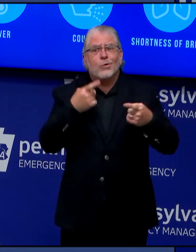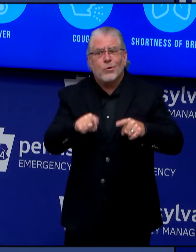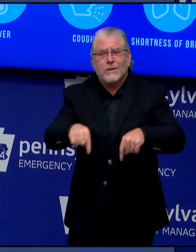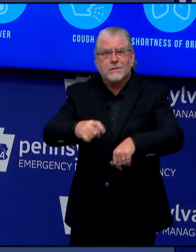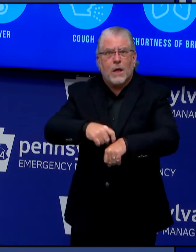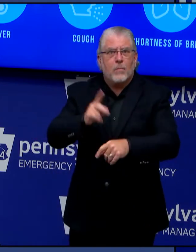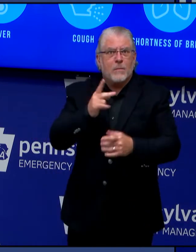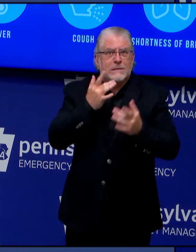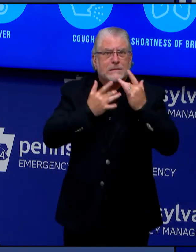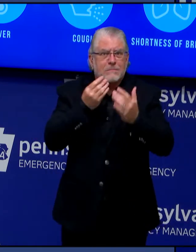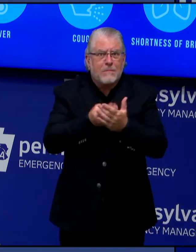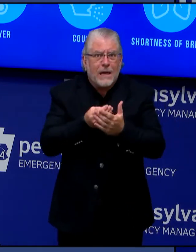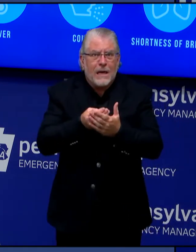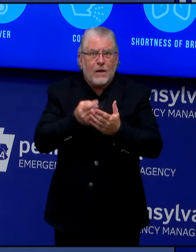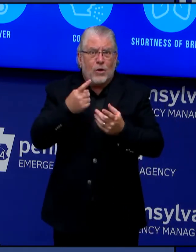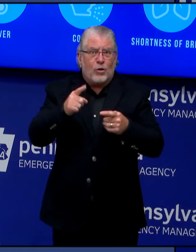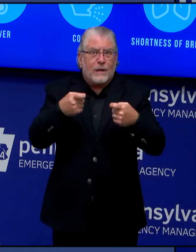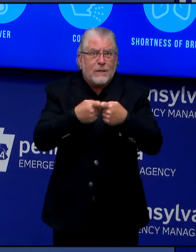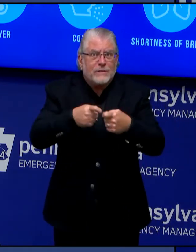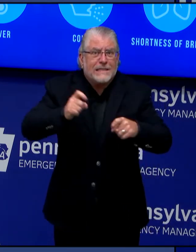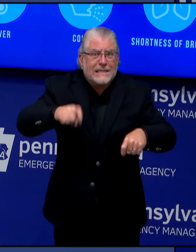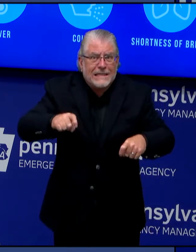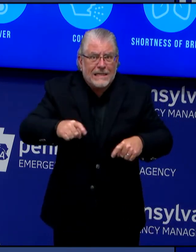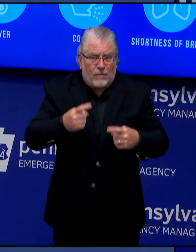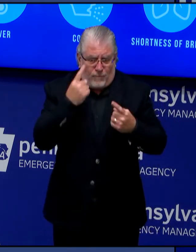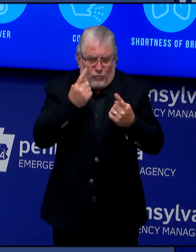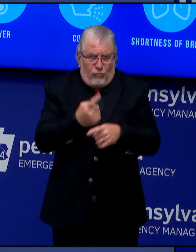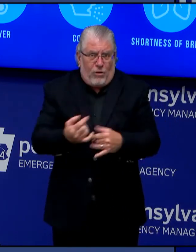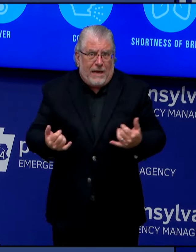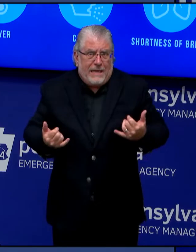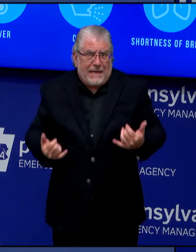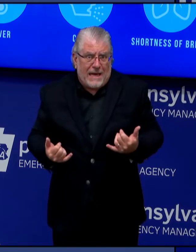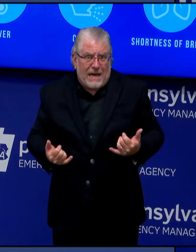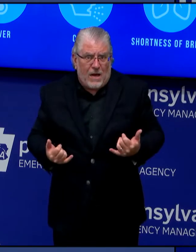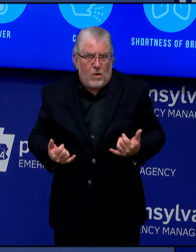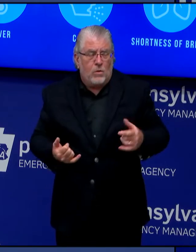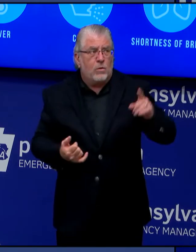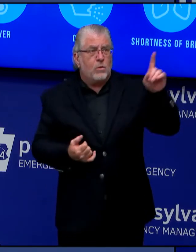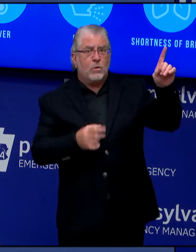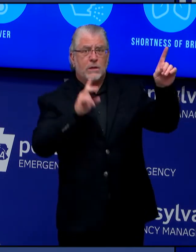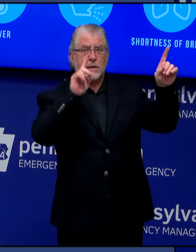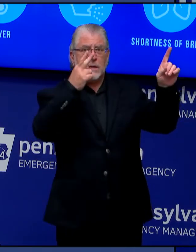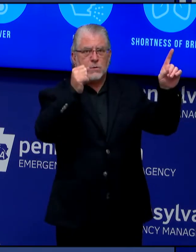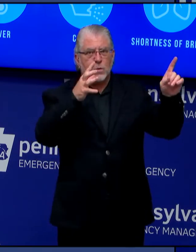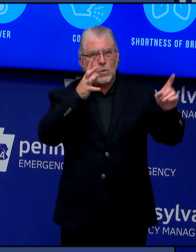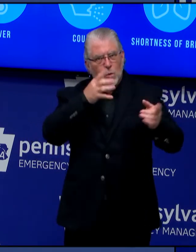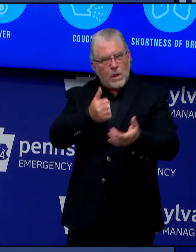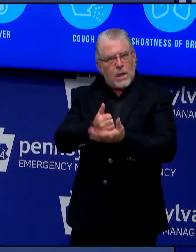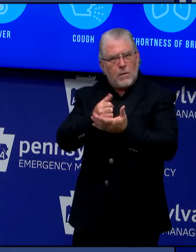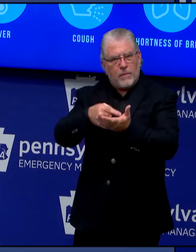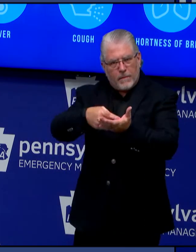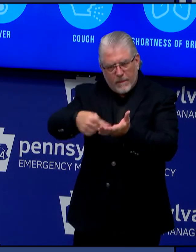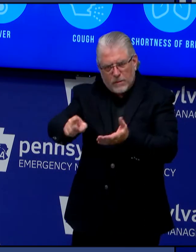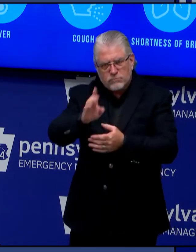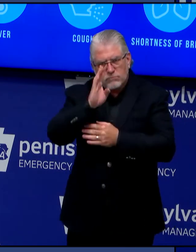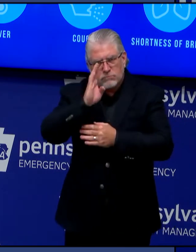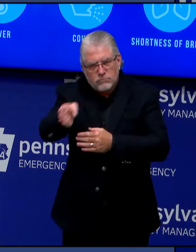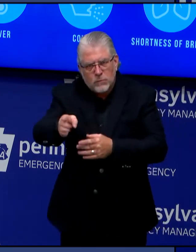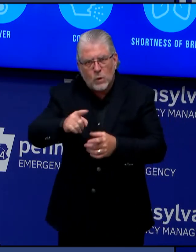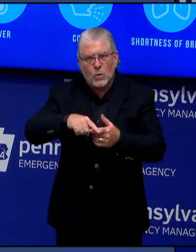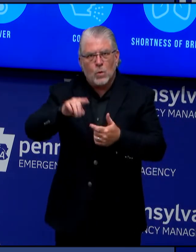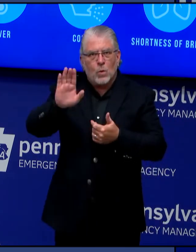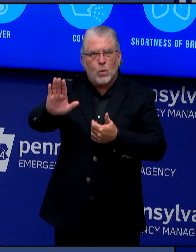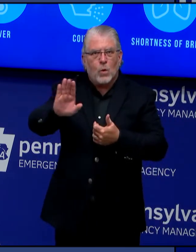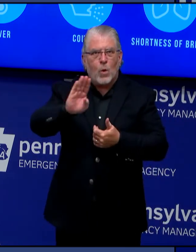These benefits will be paid directly to utility companies or fuel providers, with a few exceptions, to help qualifying families